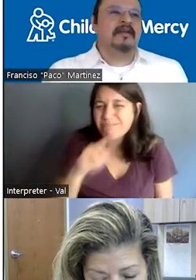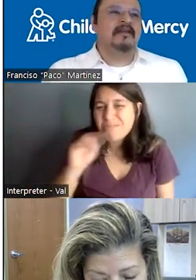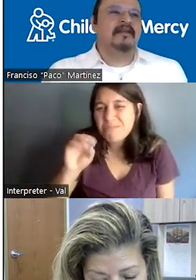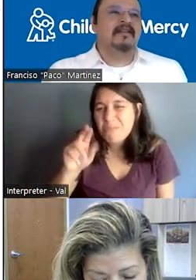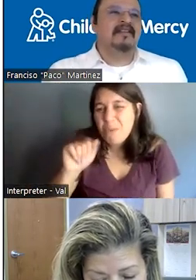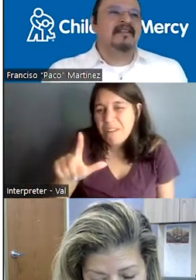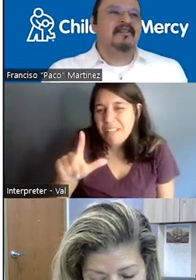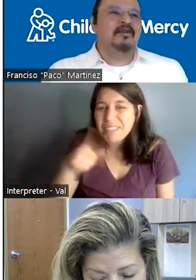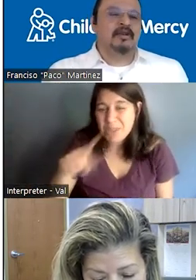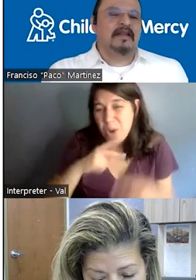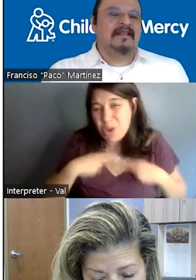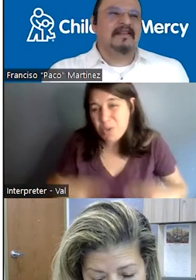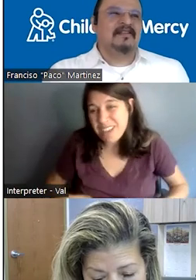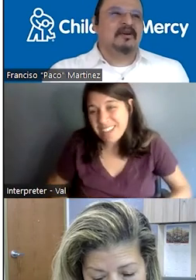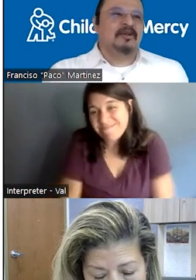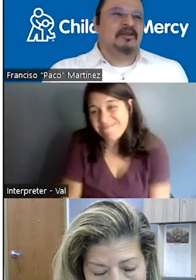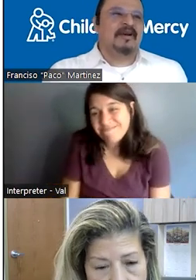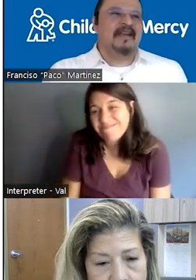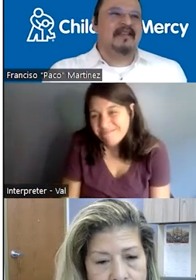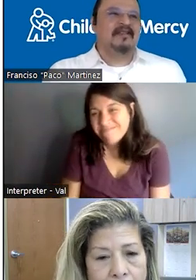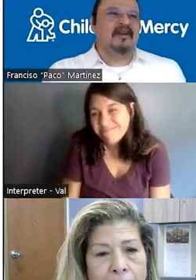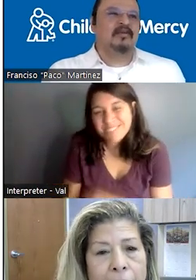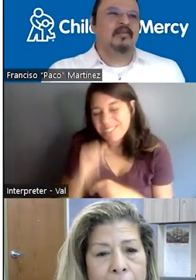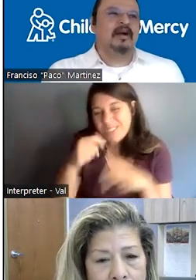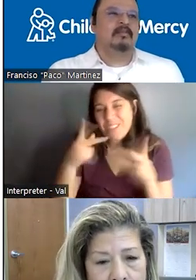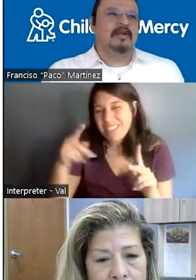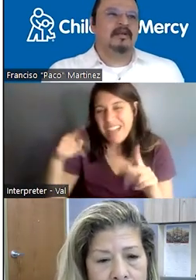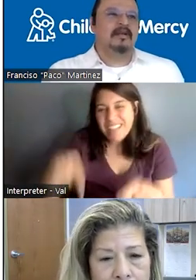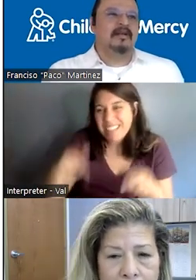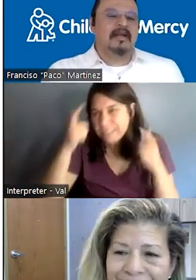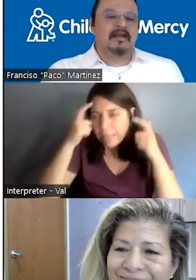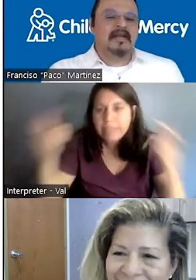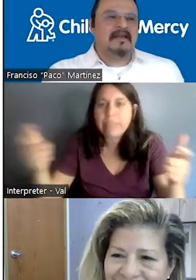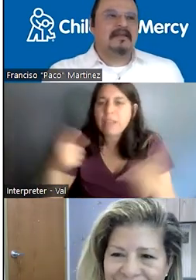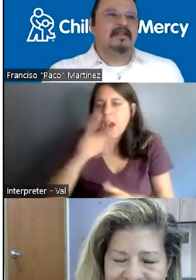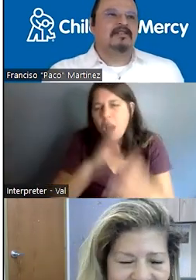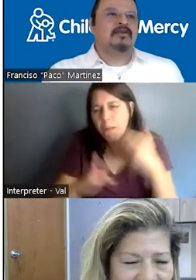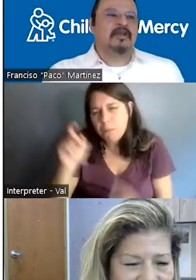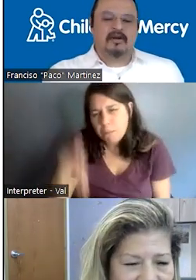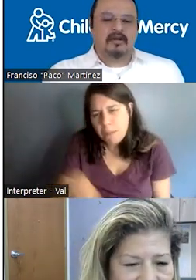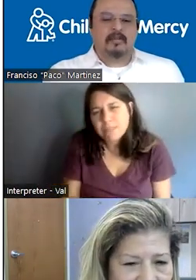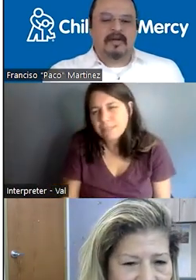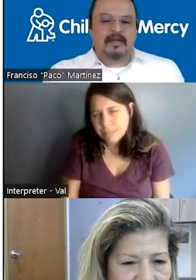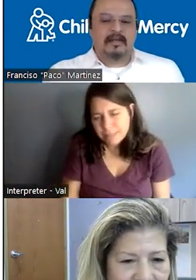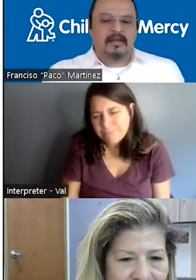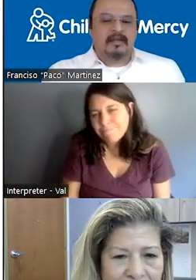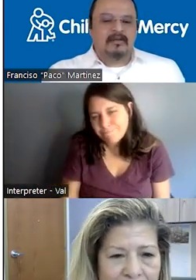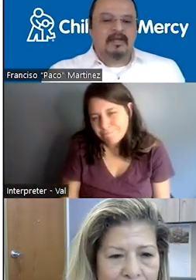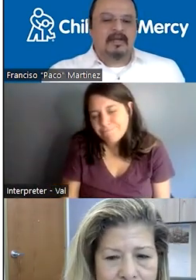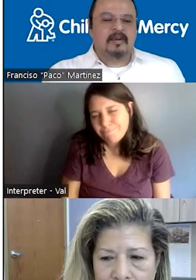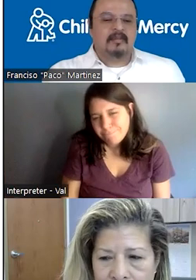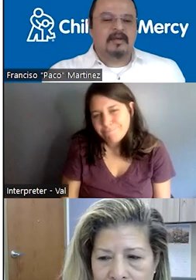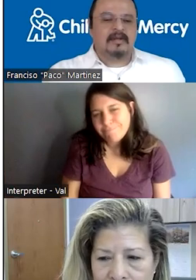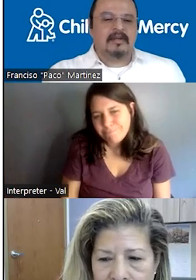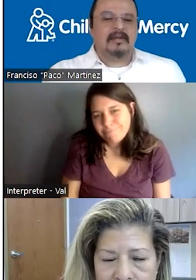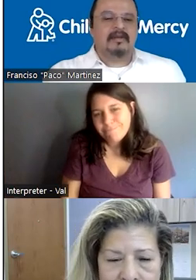human. So don't let this go into your heads. You have to be humble. And that was through the whole parade. So